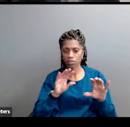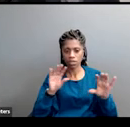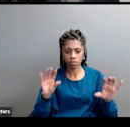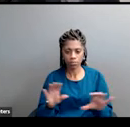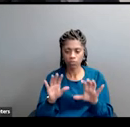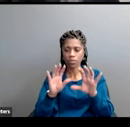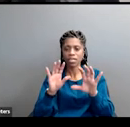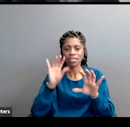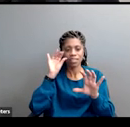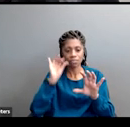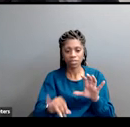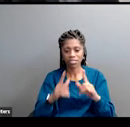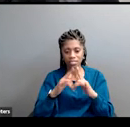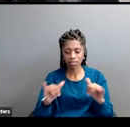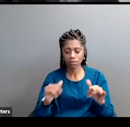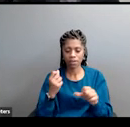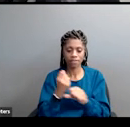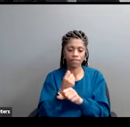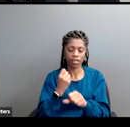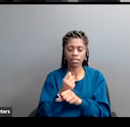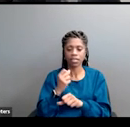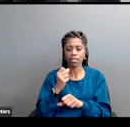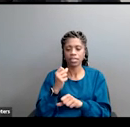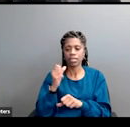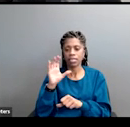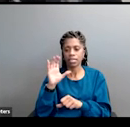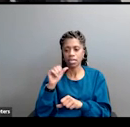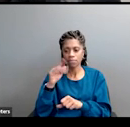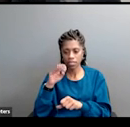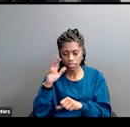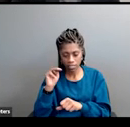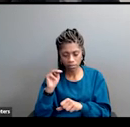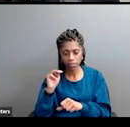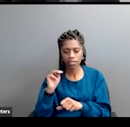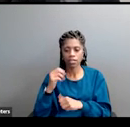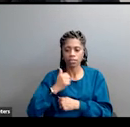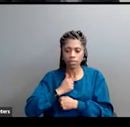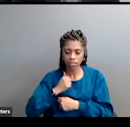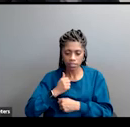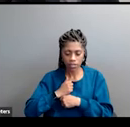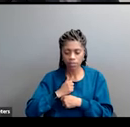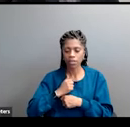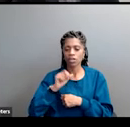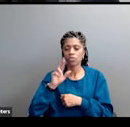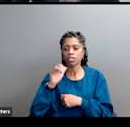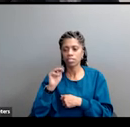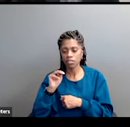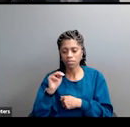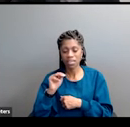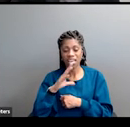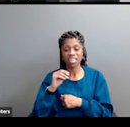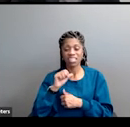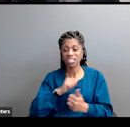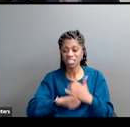racism, capitalism, and militarism. The militant understanding of racism of Fred Hampton. The